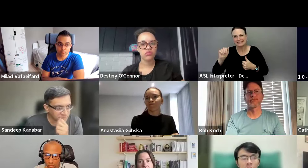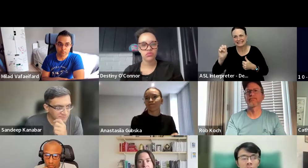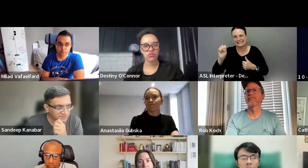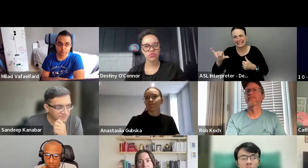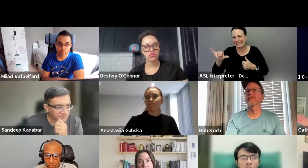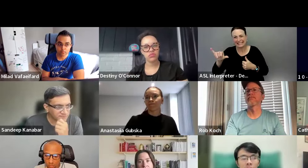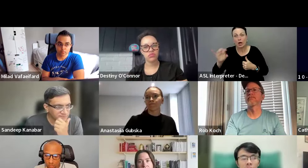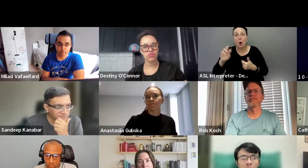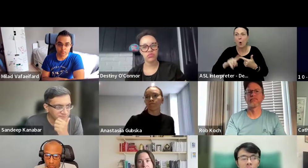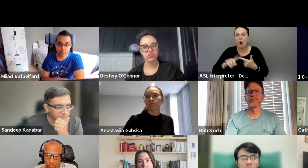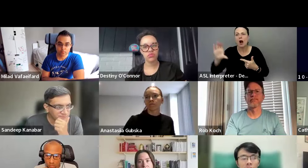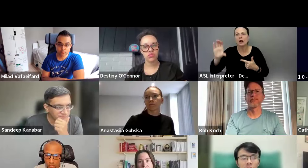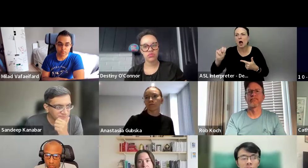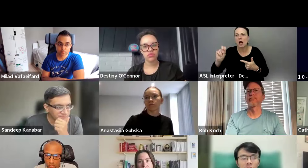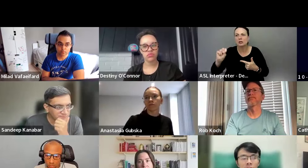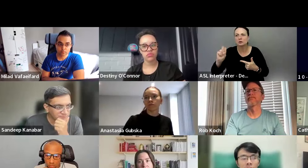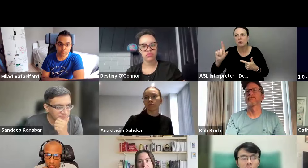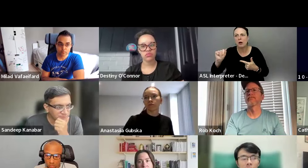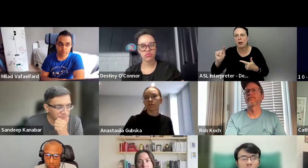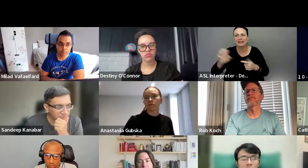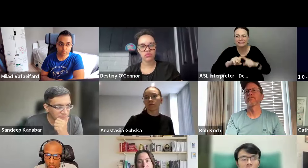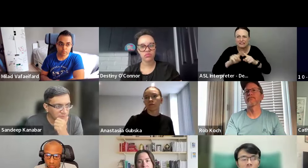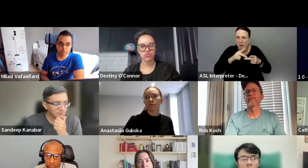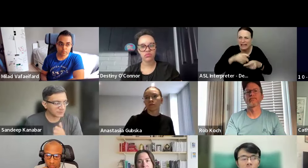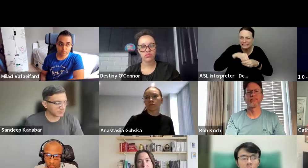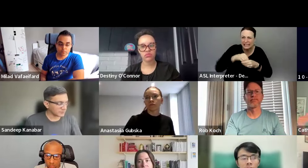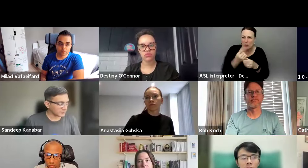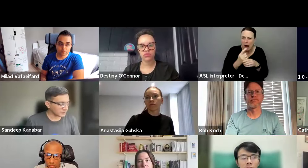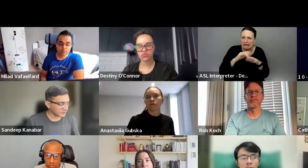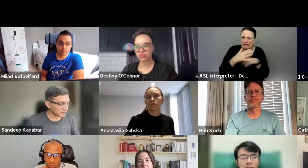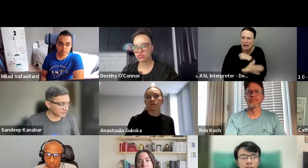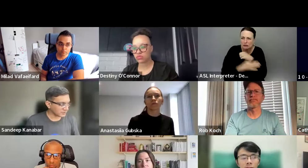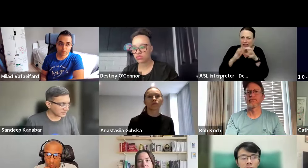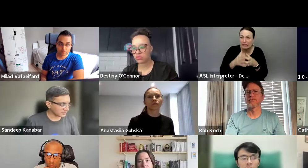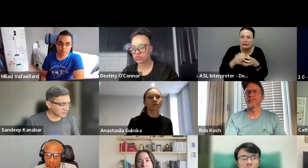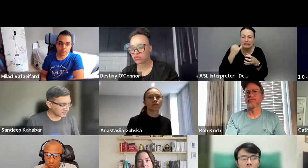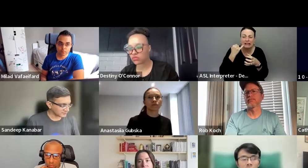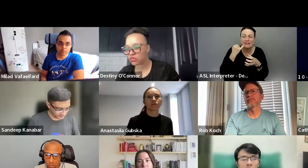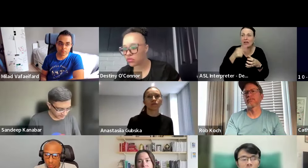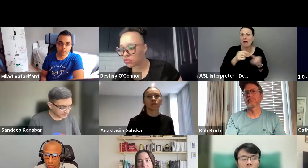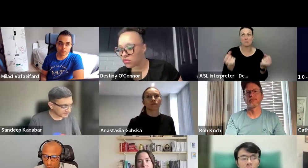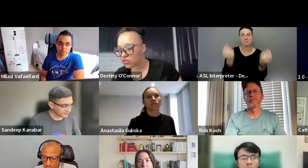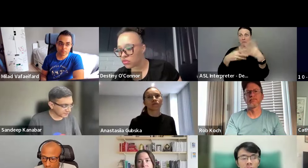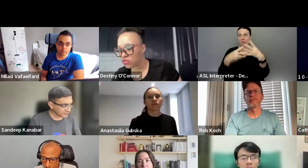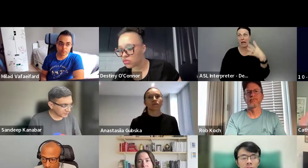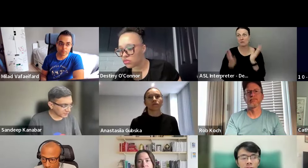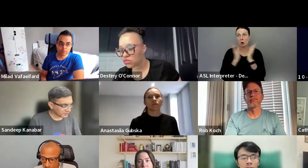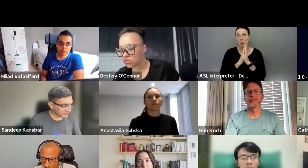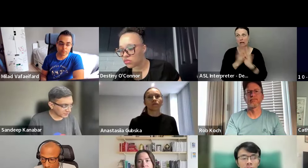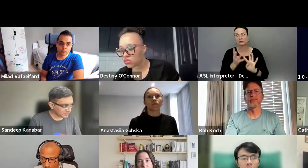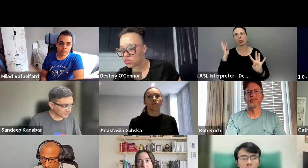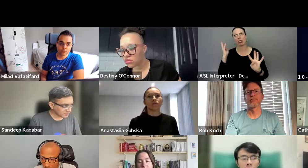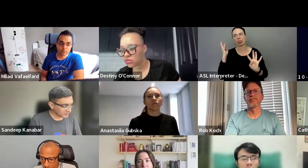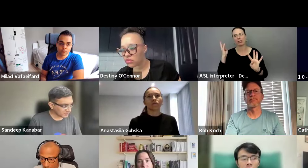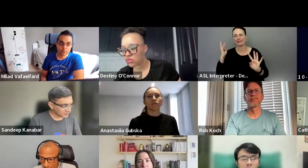like, or consulate different places in the same country. If they have like a lot of requests, it just like, you just get at the back